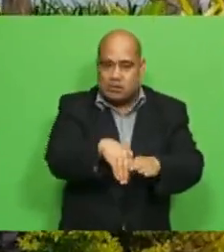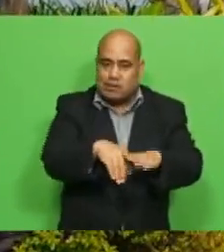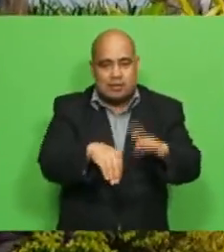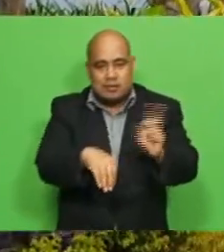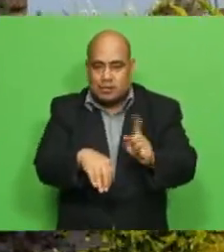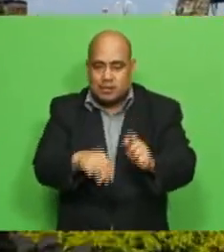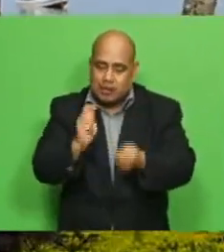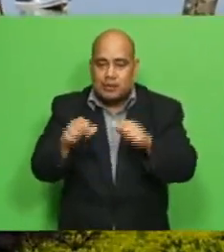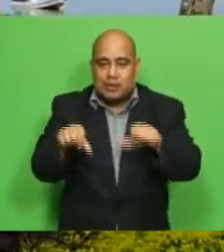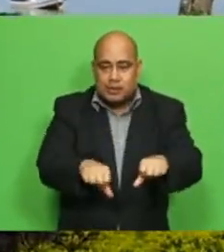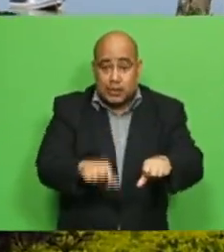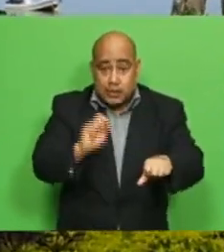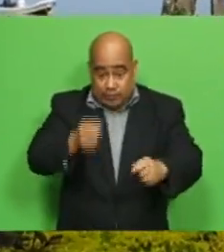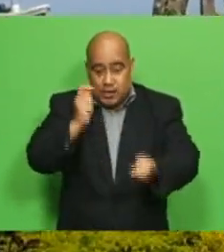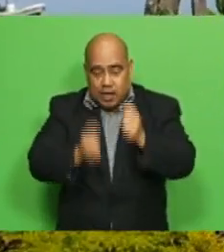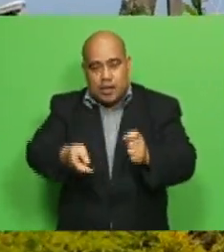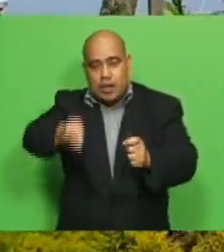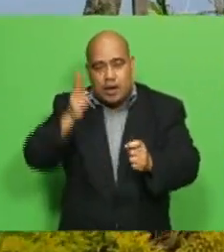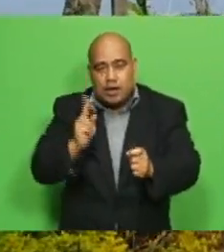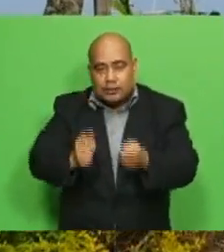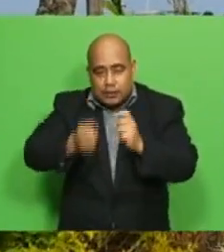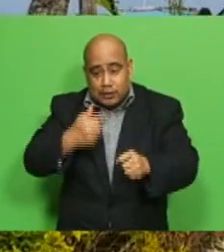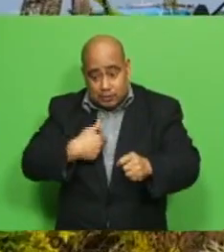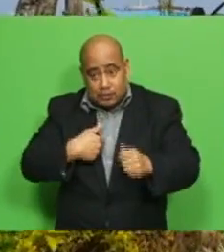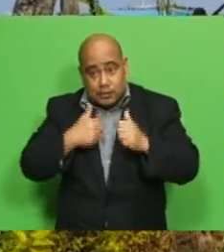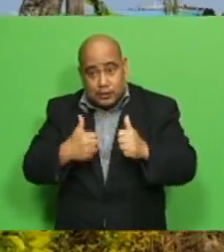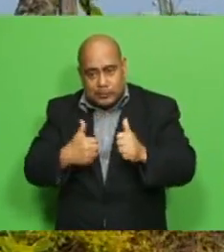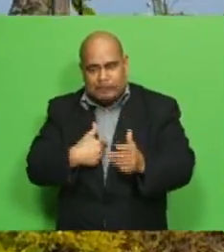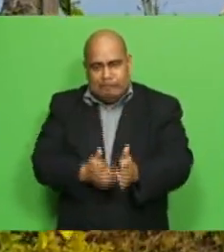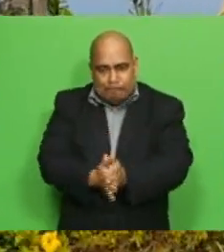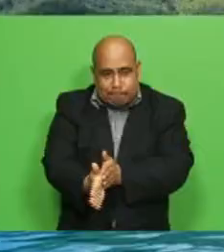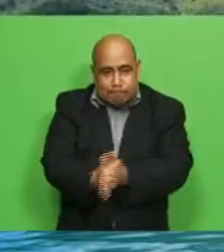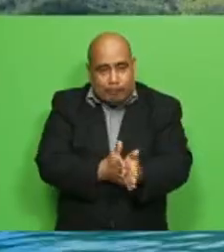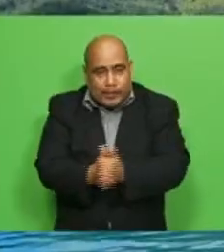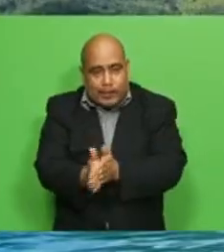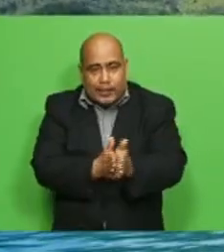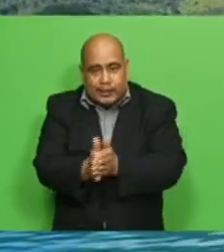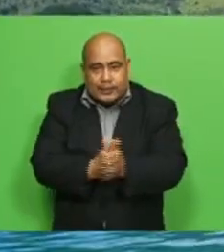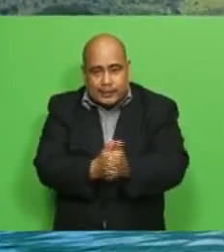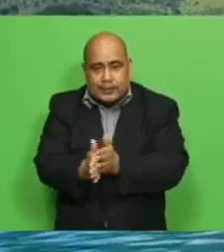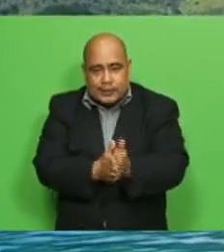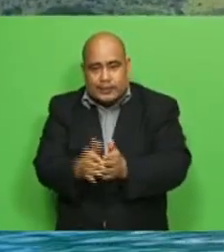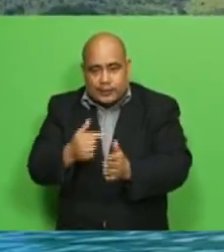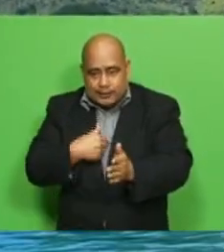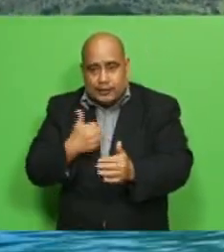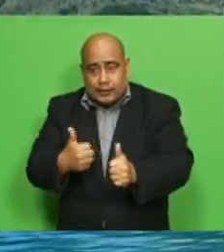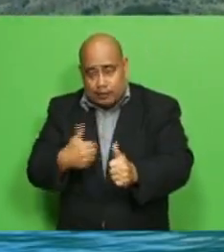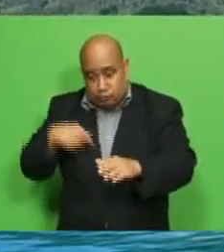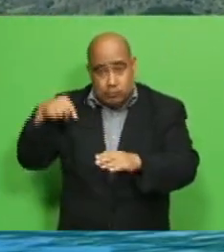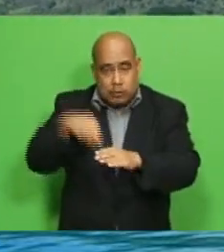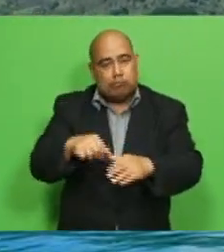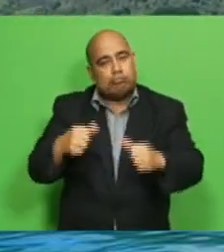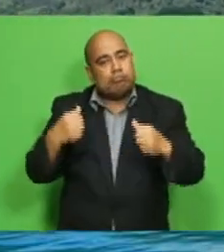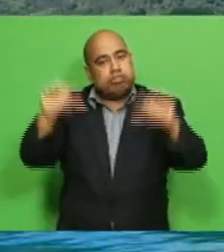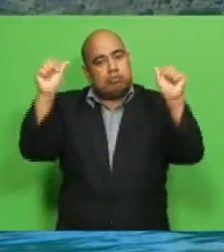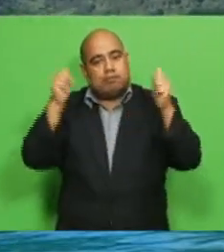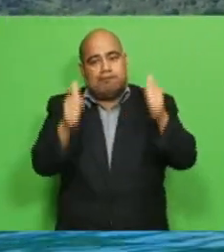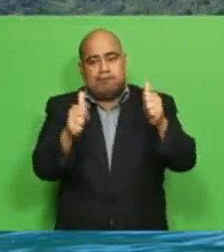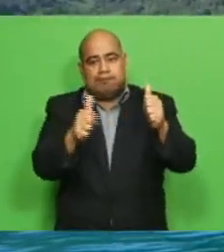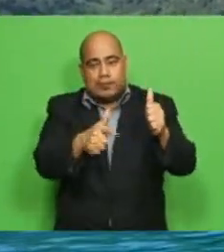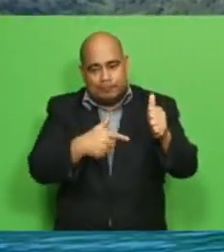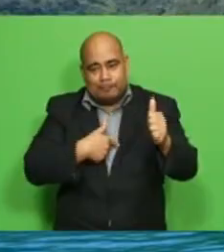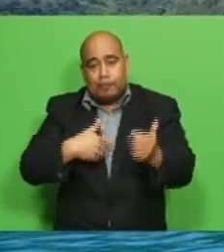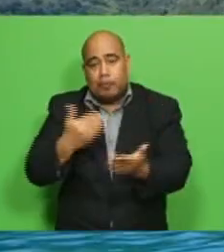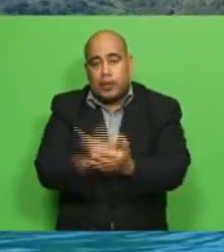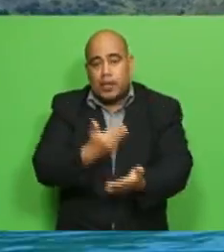really put a lot of pressure on me but in the end I got through it in order to save money to pursue his career